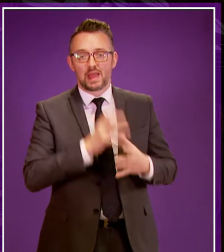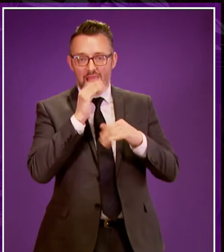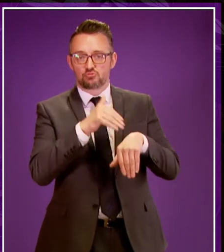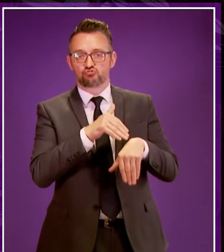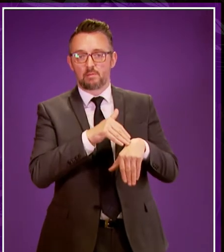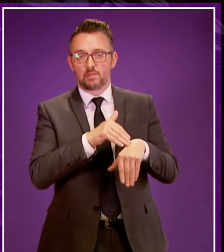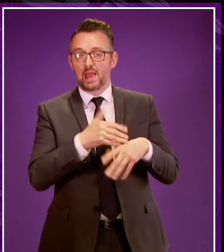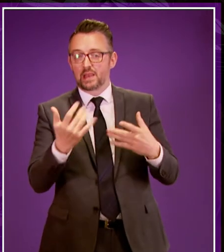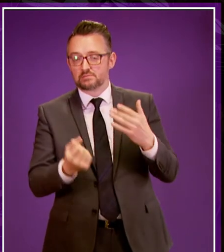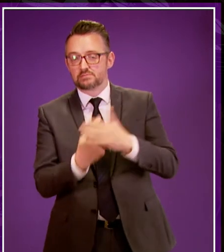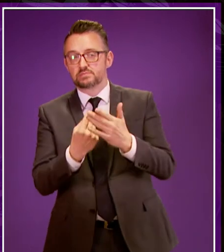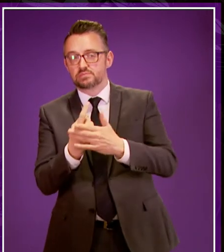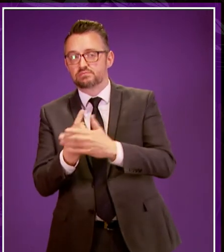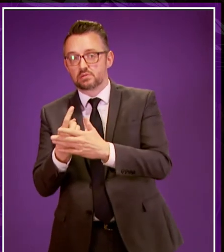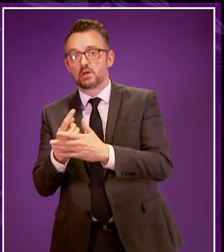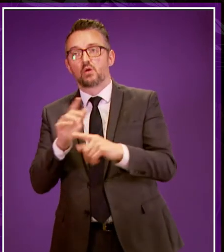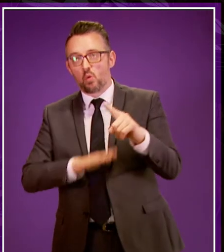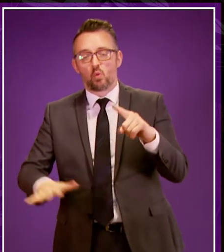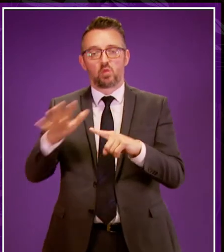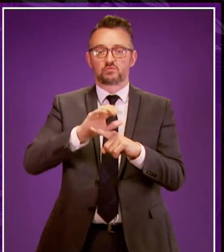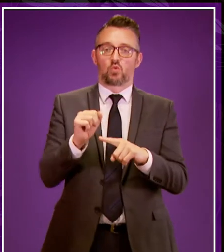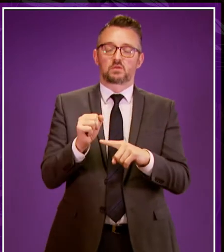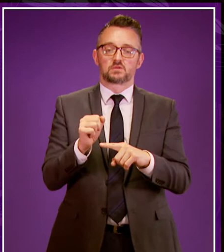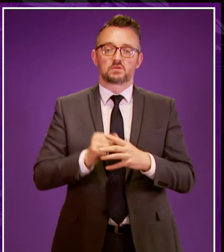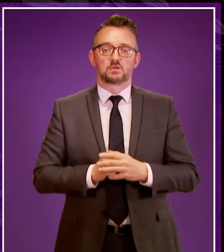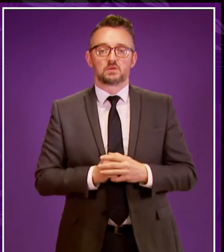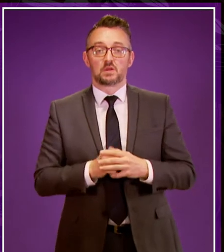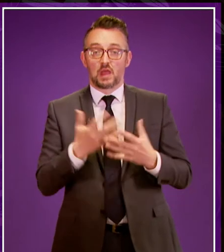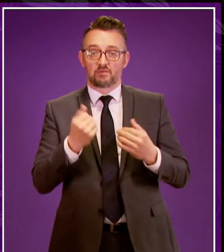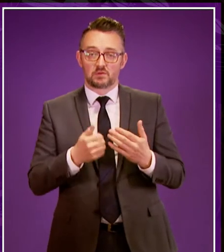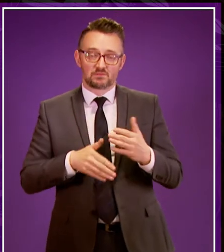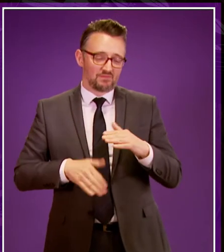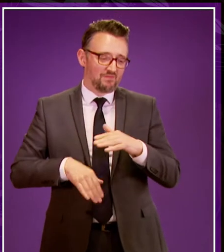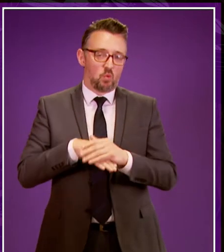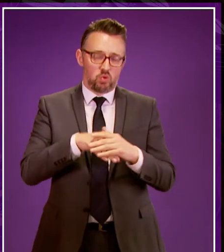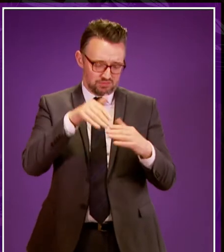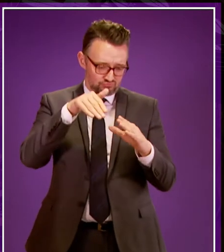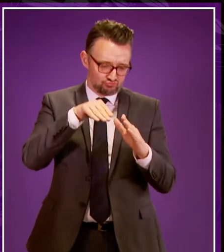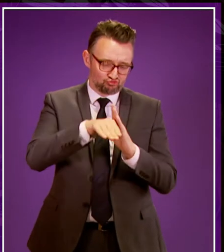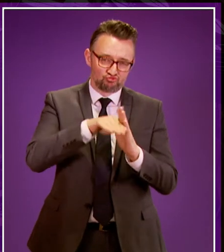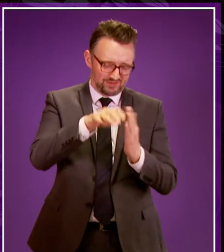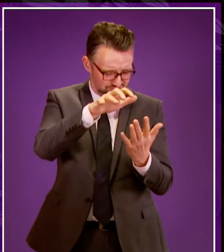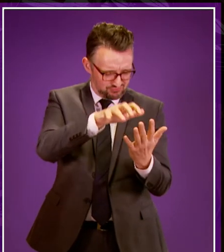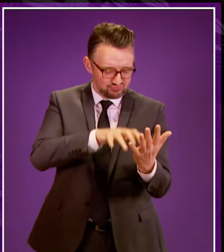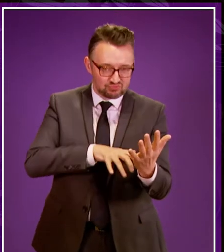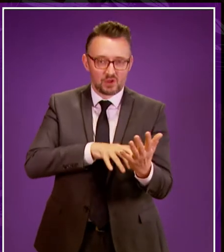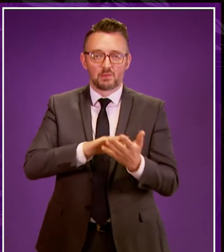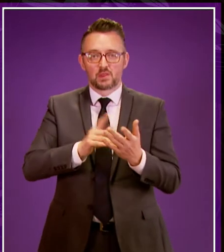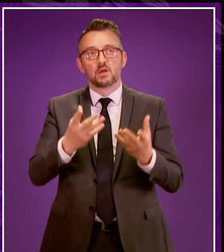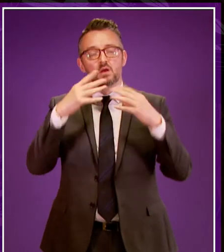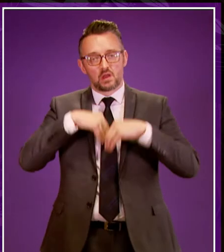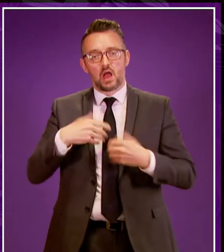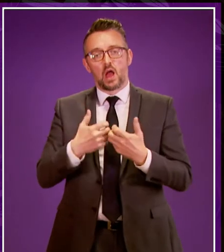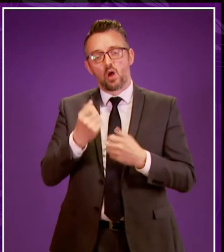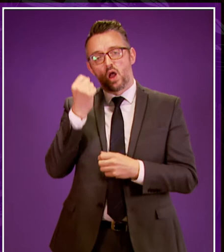and incidents across the country. There's also an extensive and detailed programme of training in place to support understanding of and